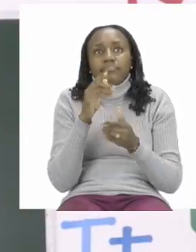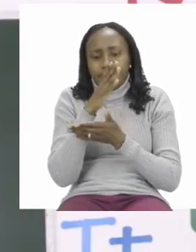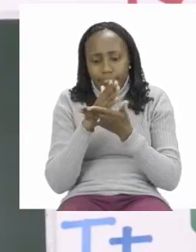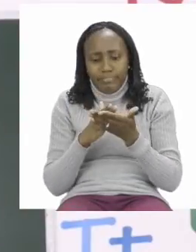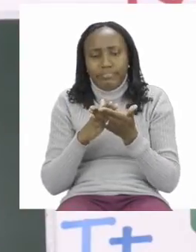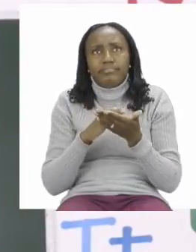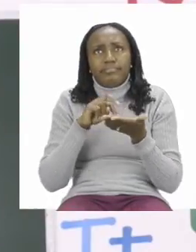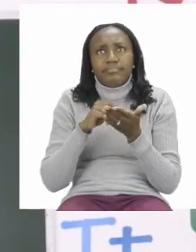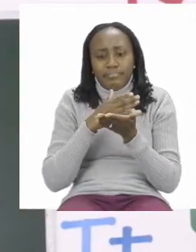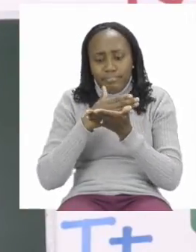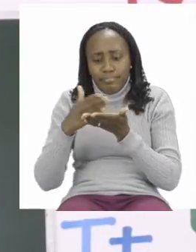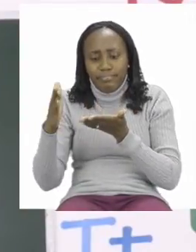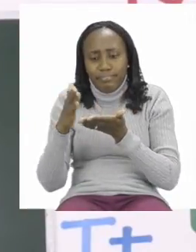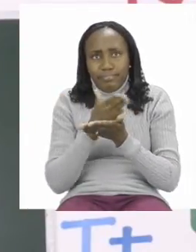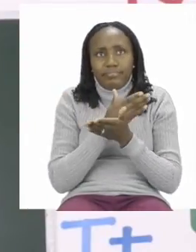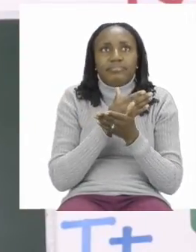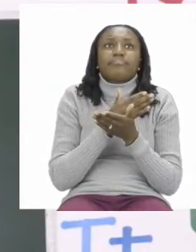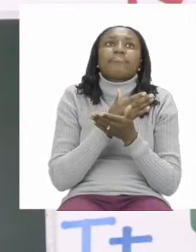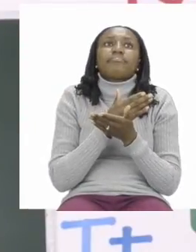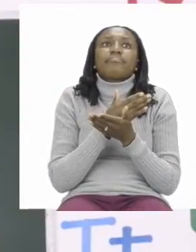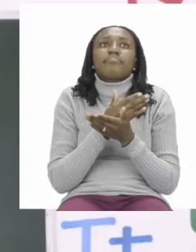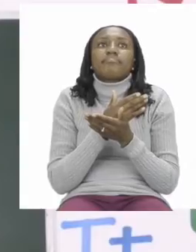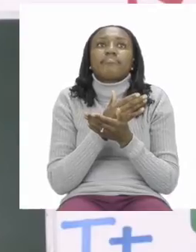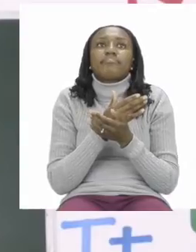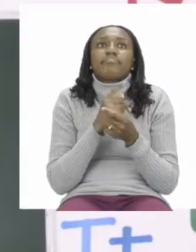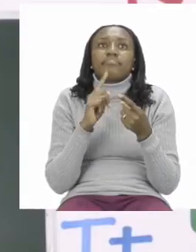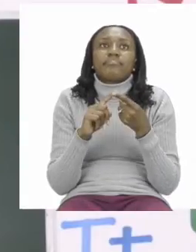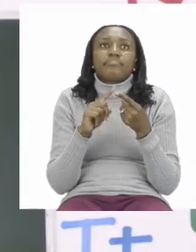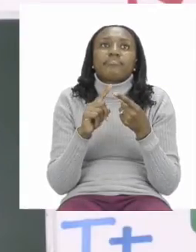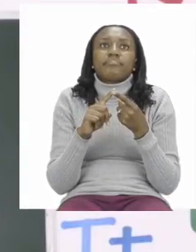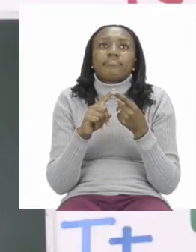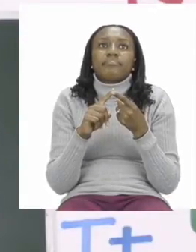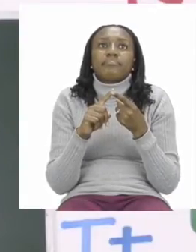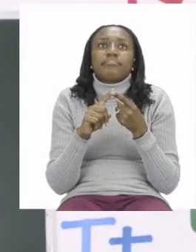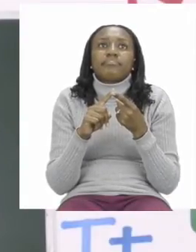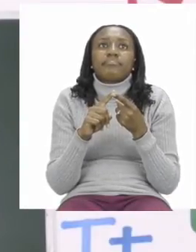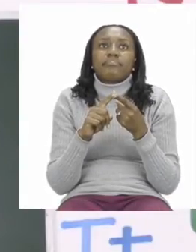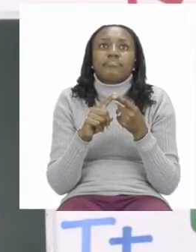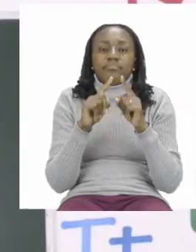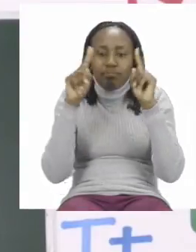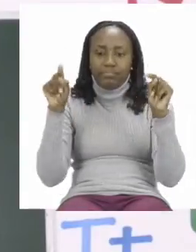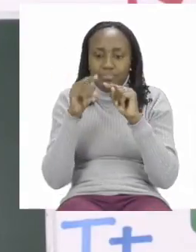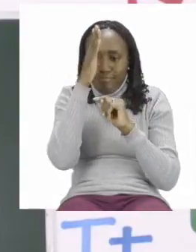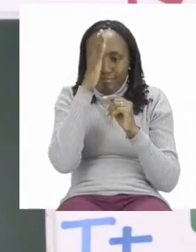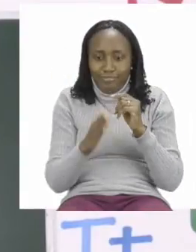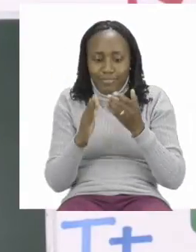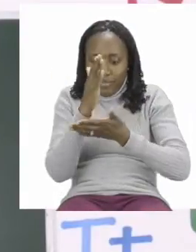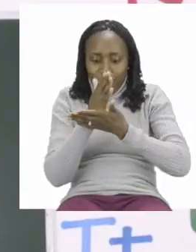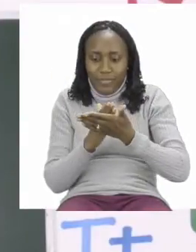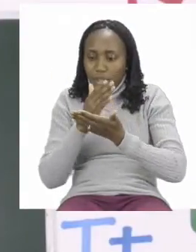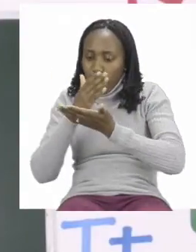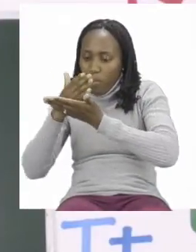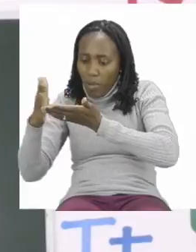Now when we're halving is a different story. The very first thing we need to do is cut our box into half or